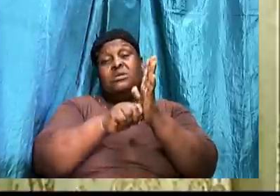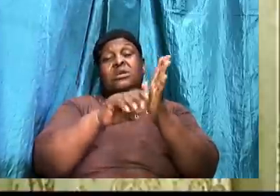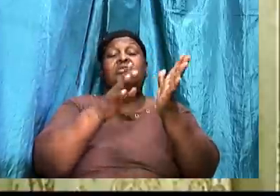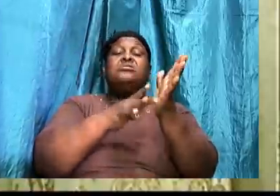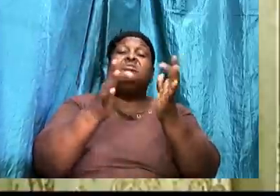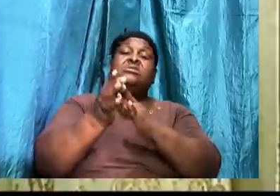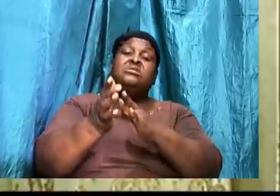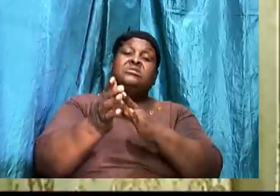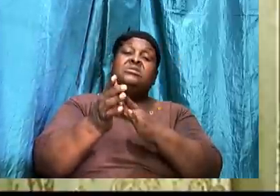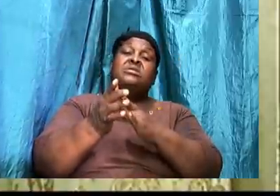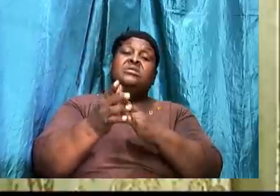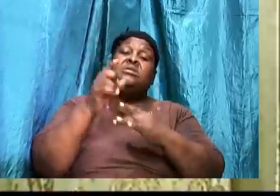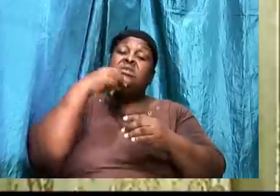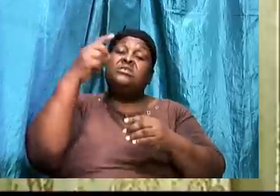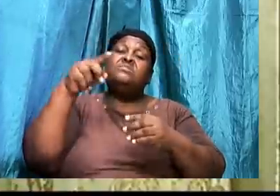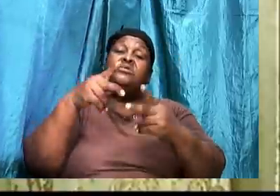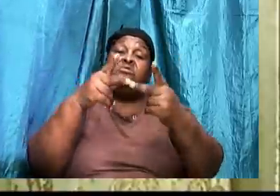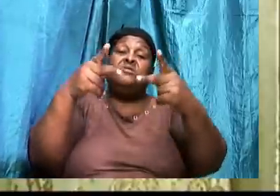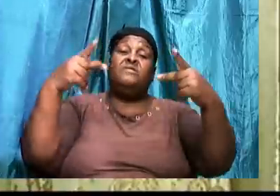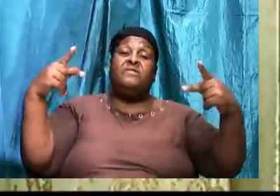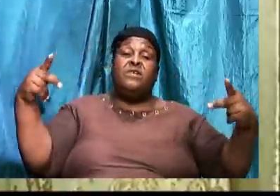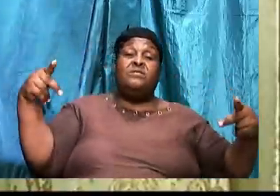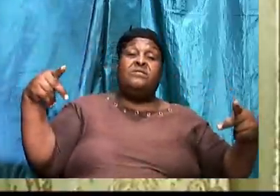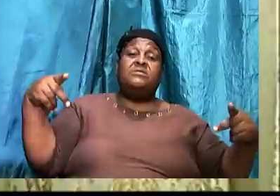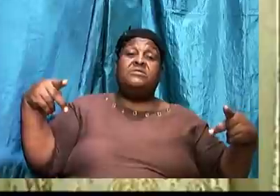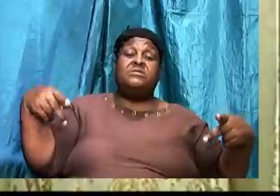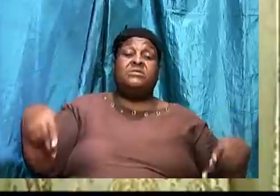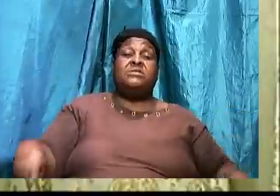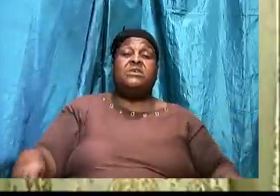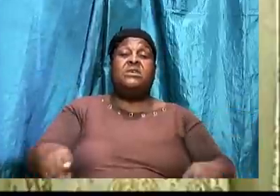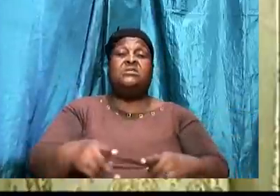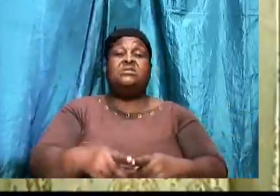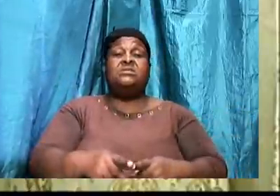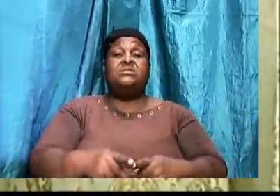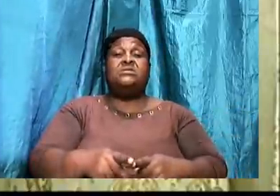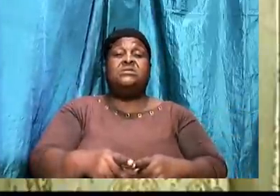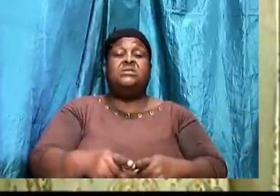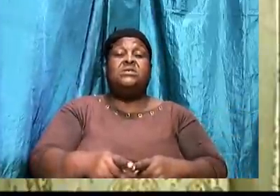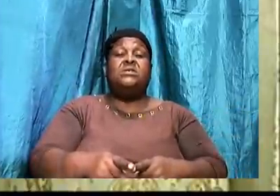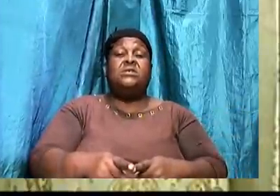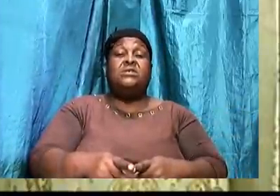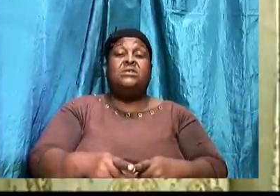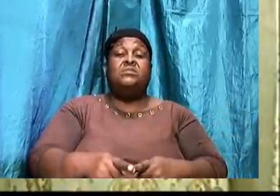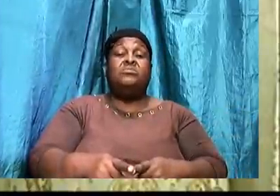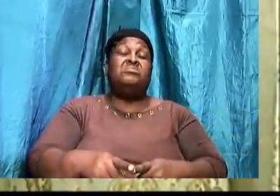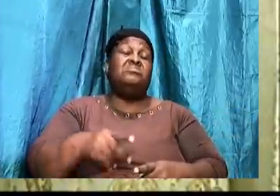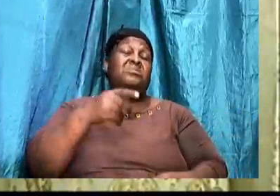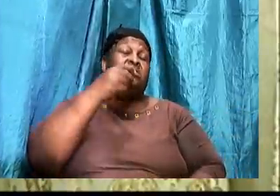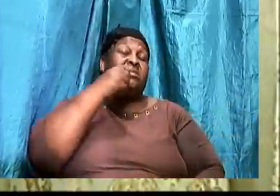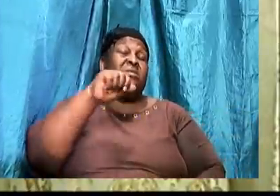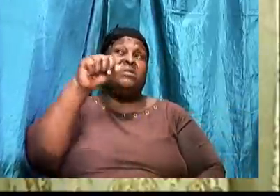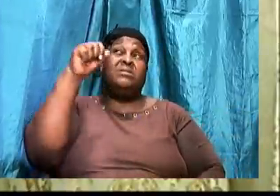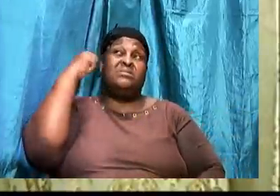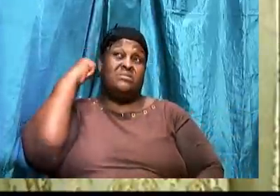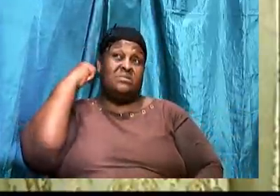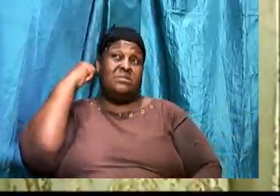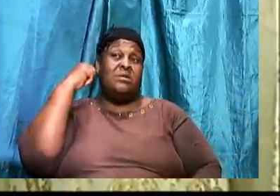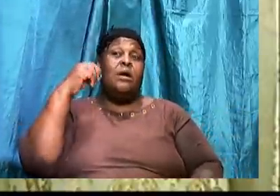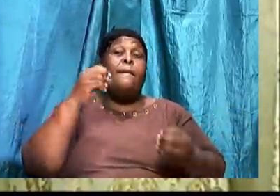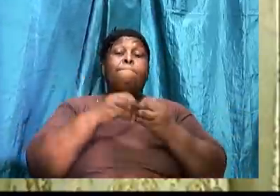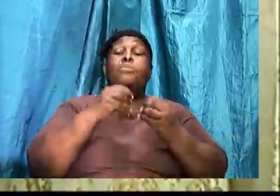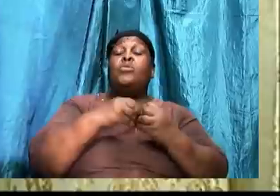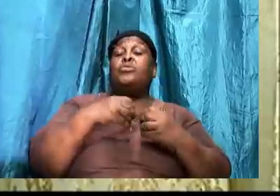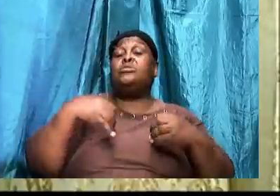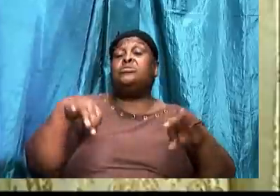the Pharisees. Condemned them. For tithing to the penny. But neglecting. The more important issues.